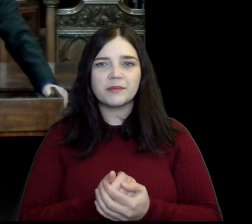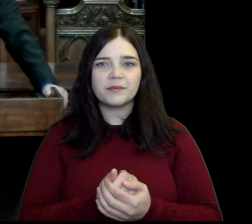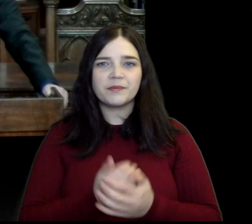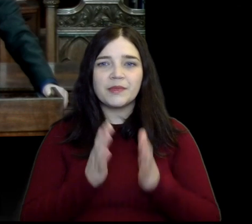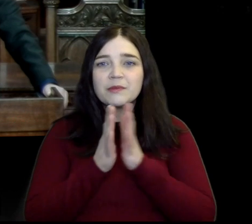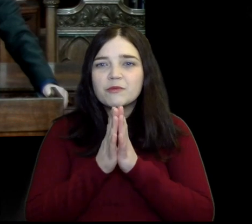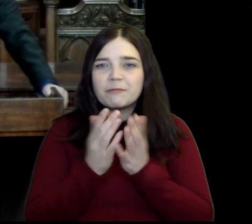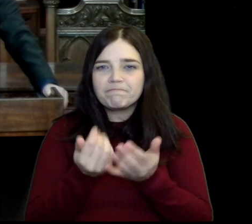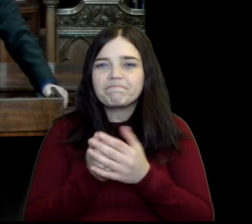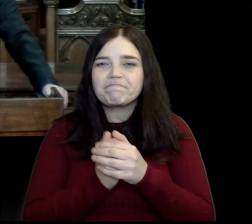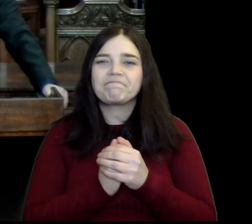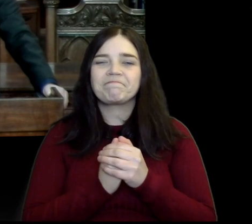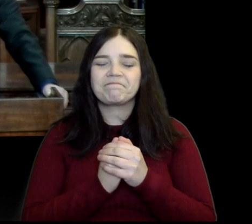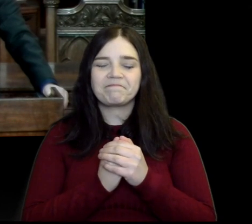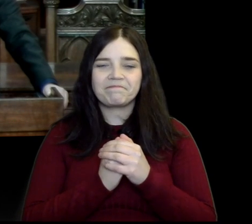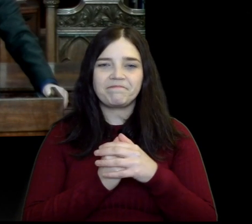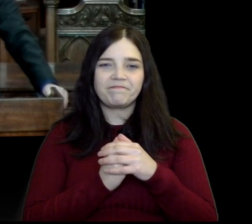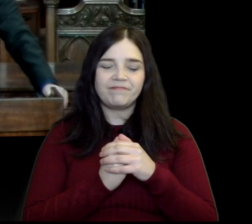of this broken world